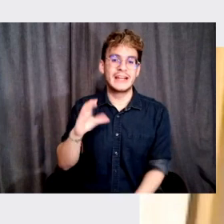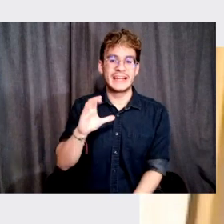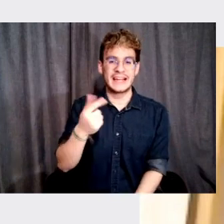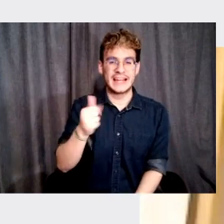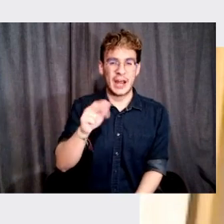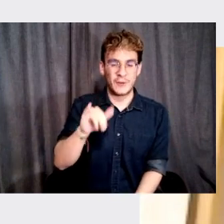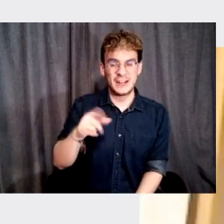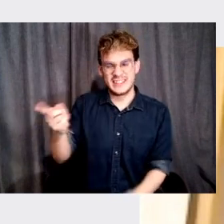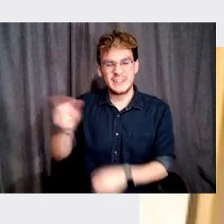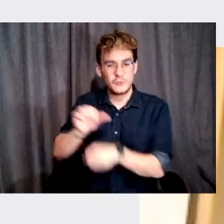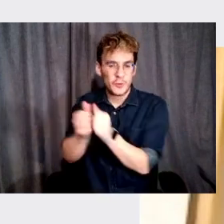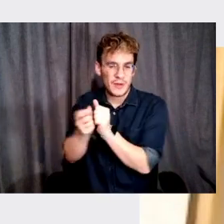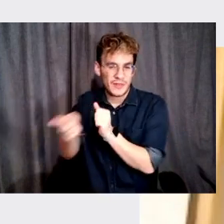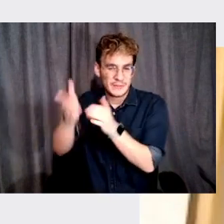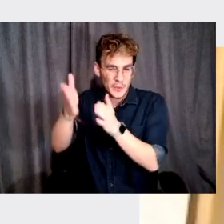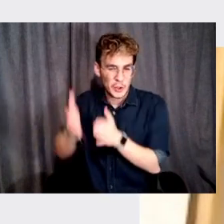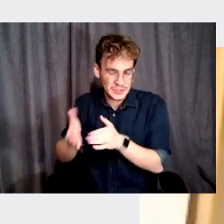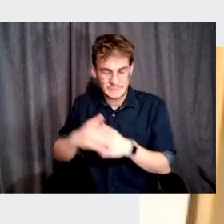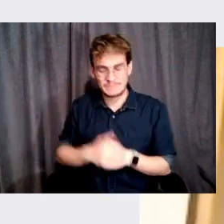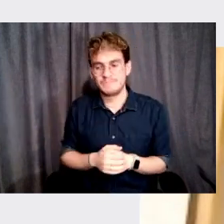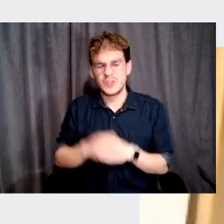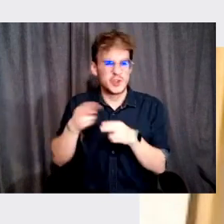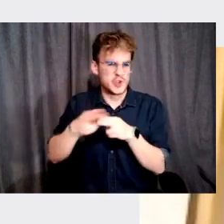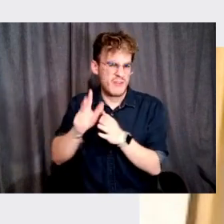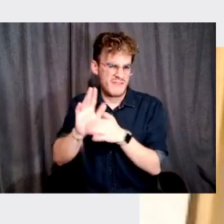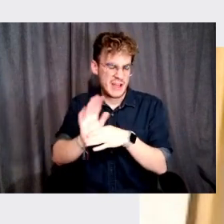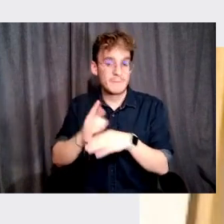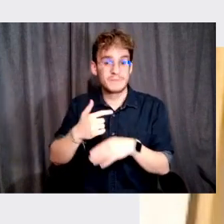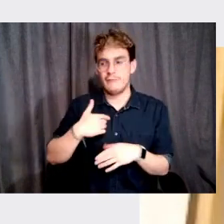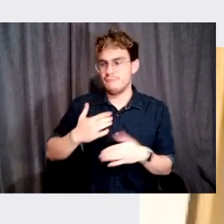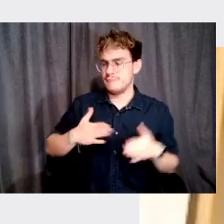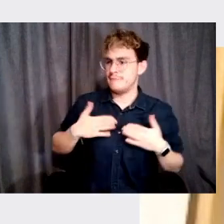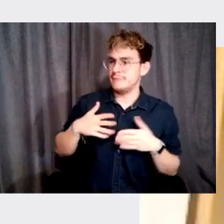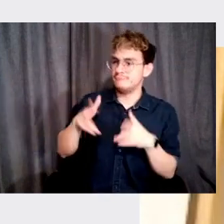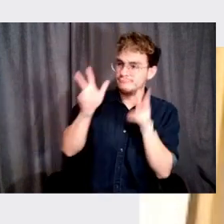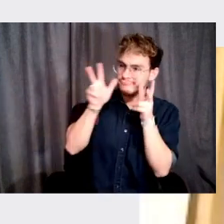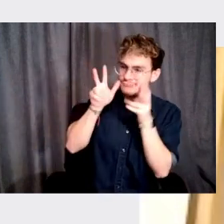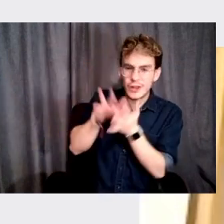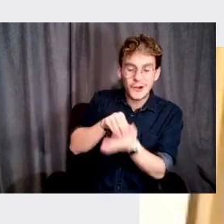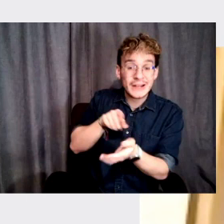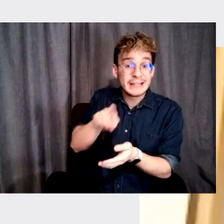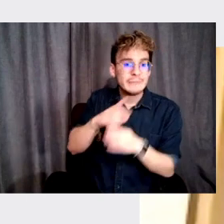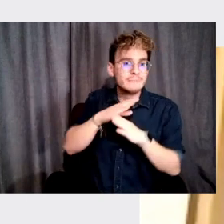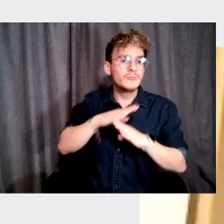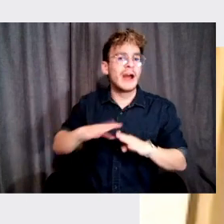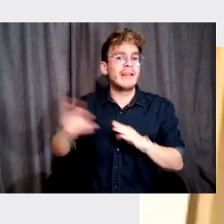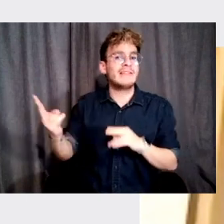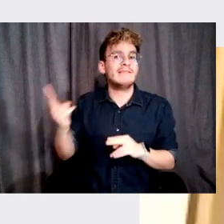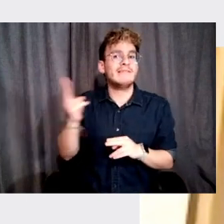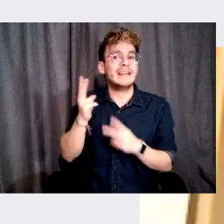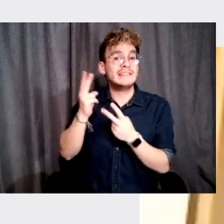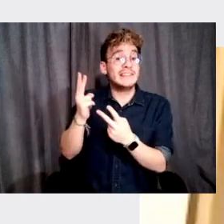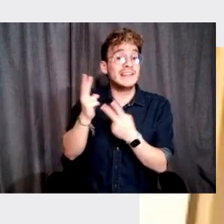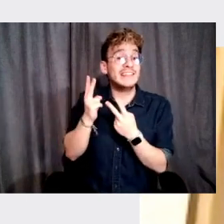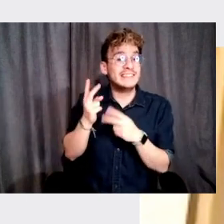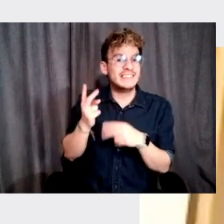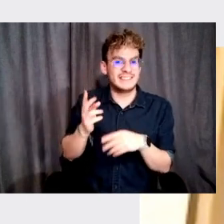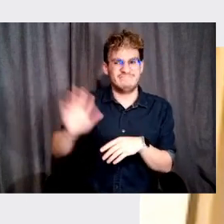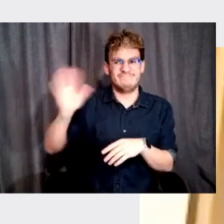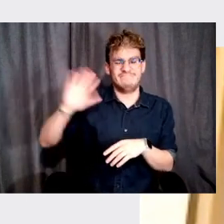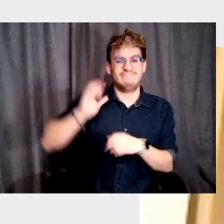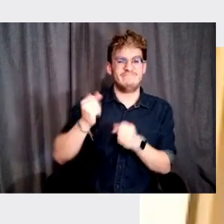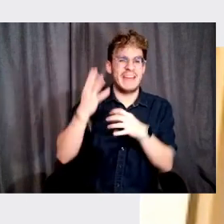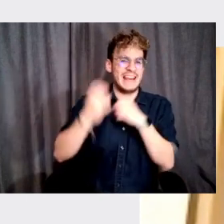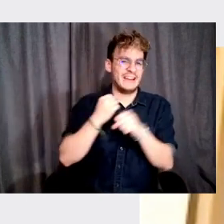Felipe collaborated on a short film, I was delighted to learn that he had quietly visited us in the Vignelli Center a number of years